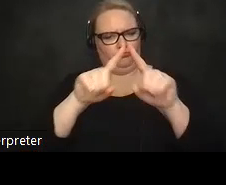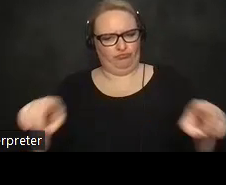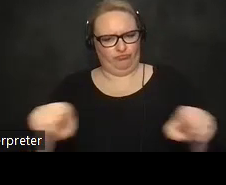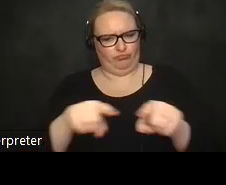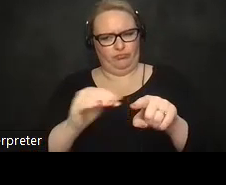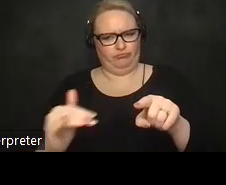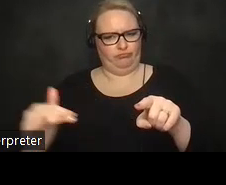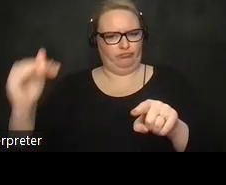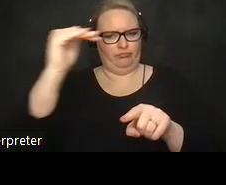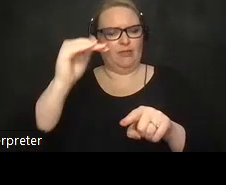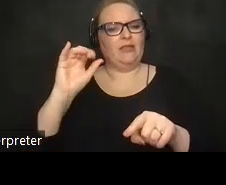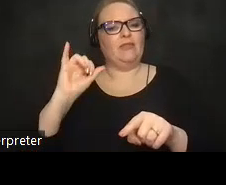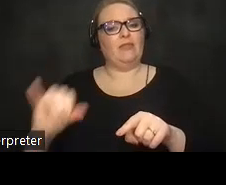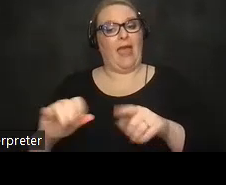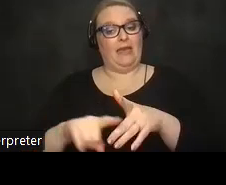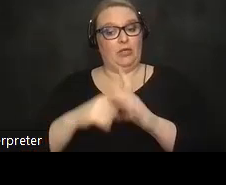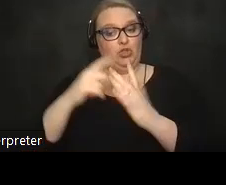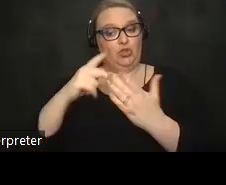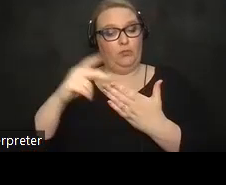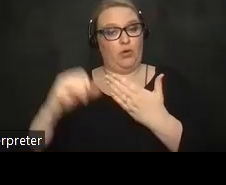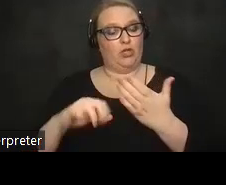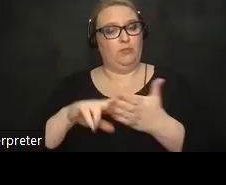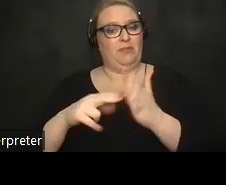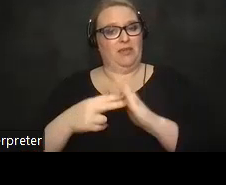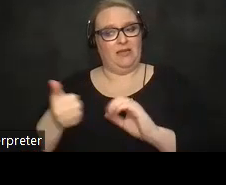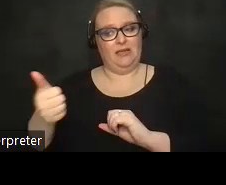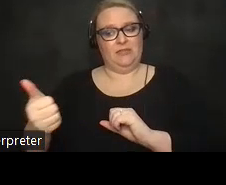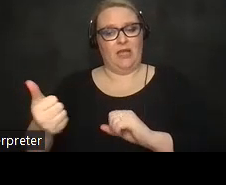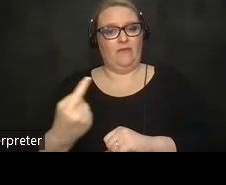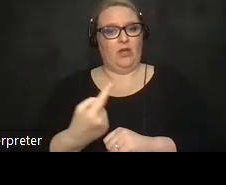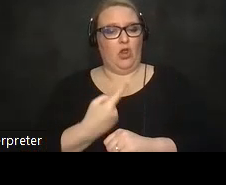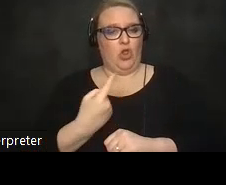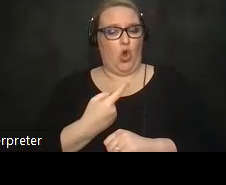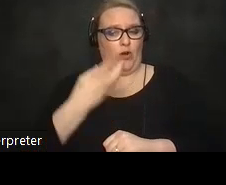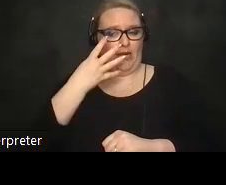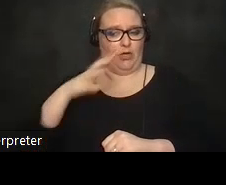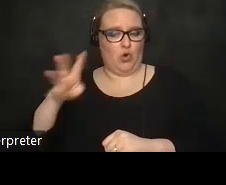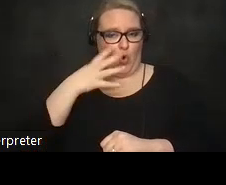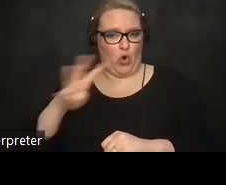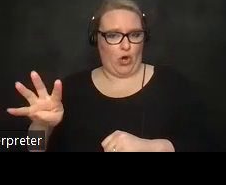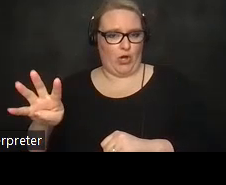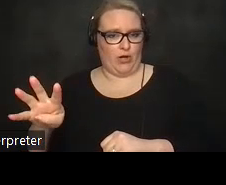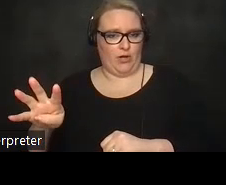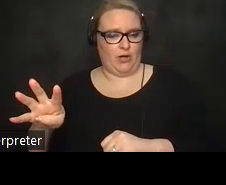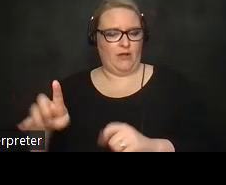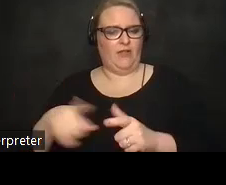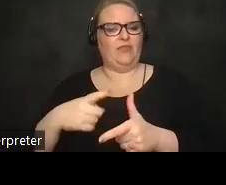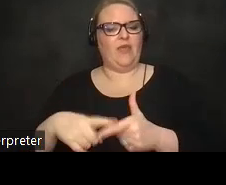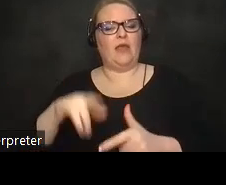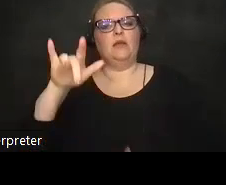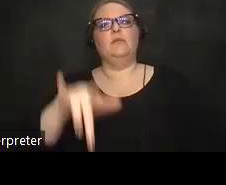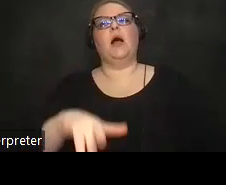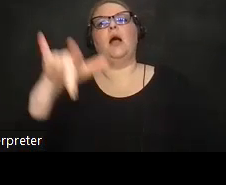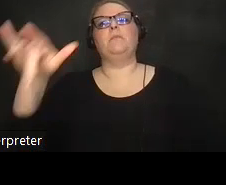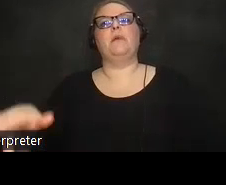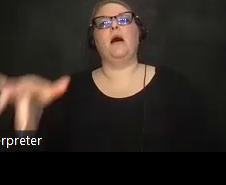was only going to enable him to be left alone and ignored long enough for him to punch in the sentence and then